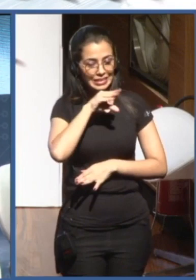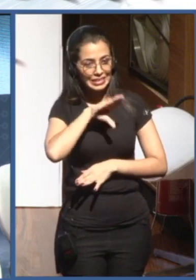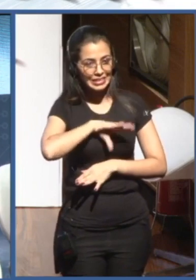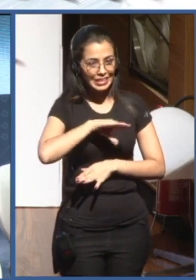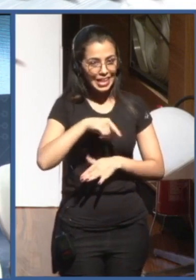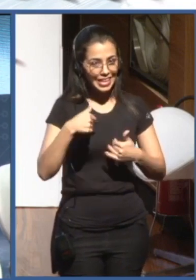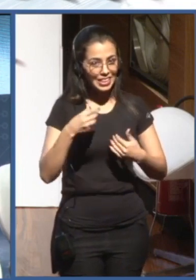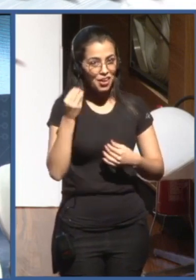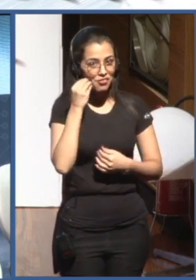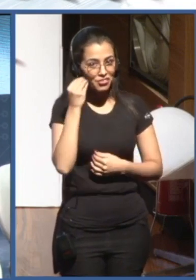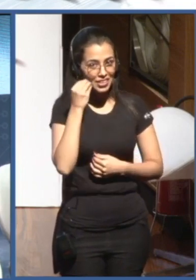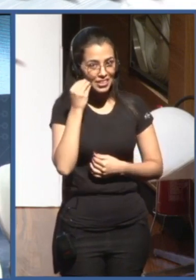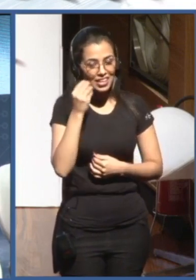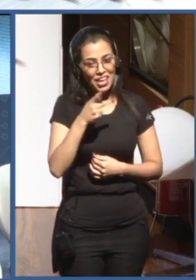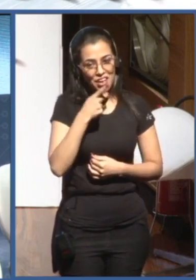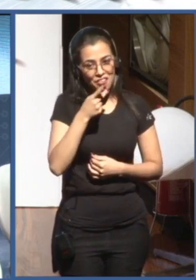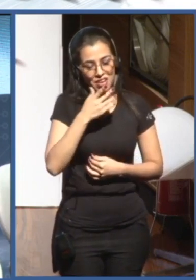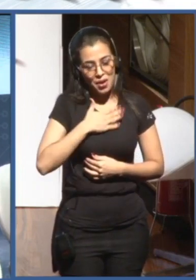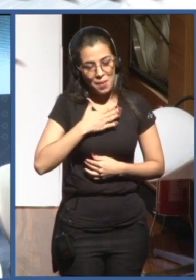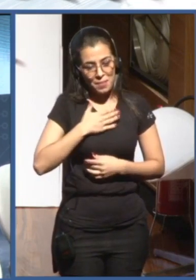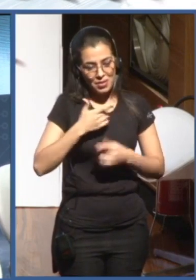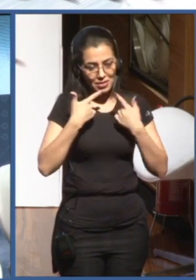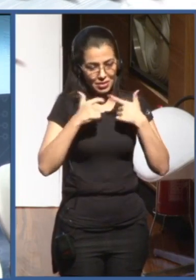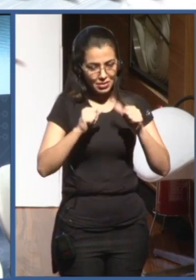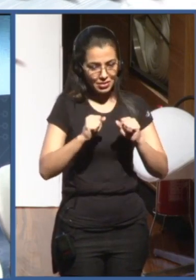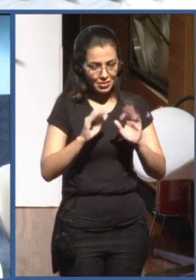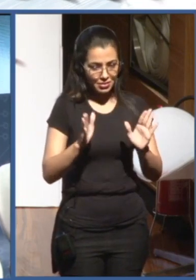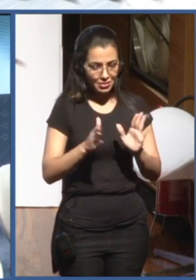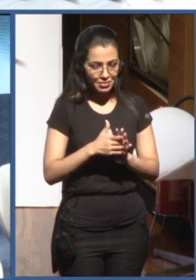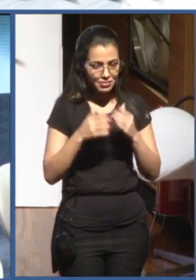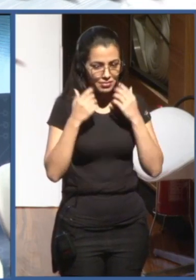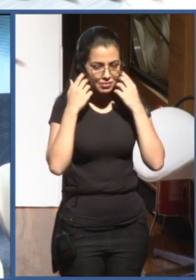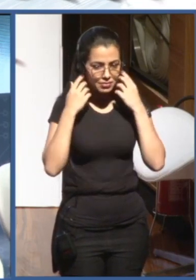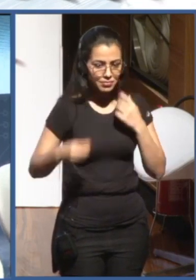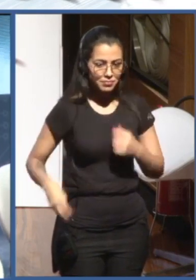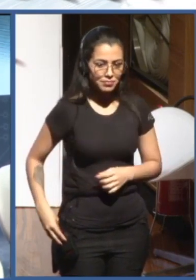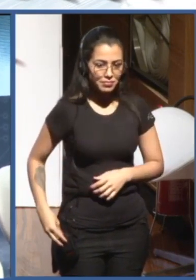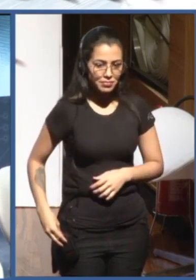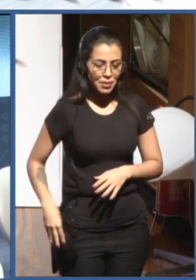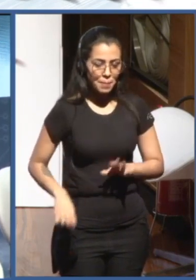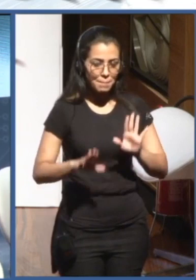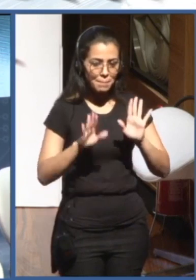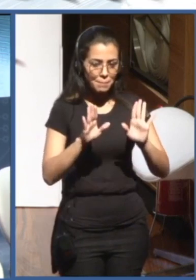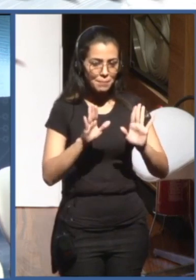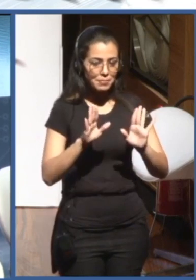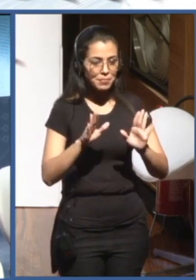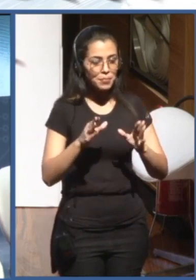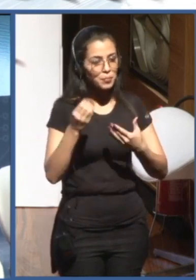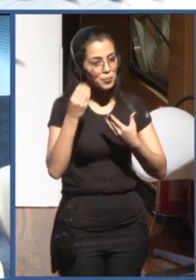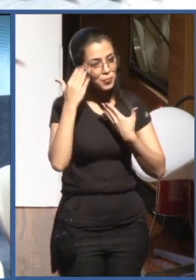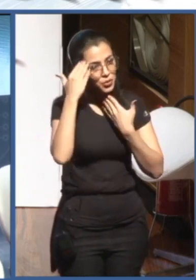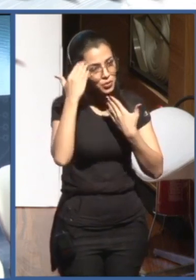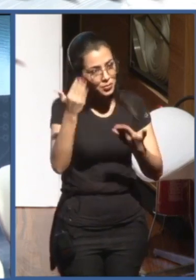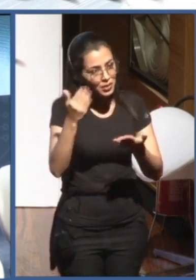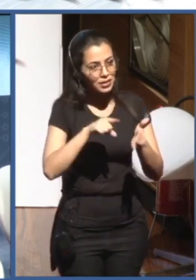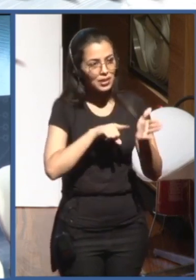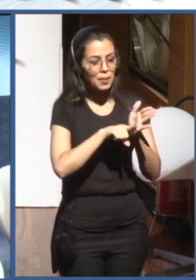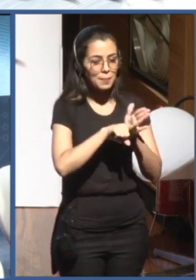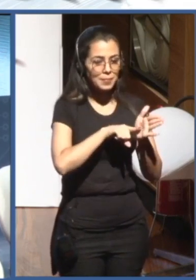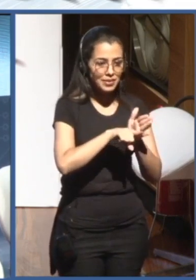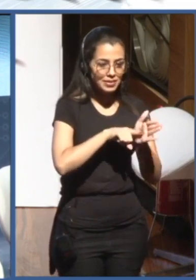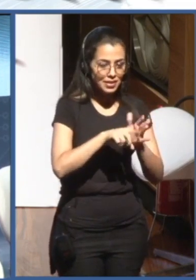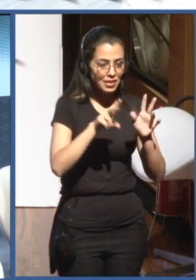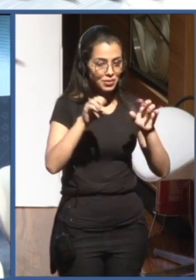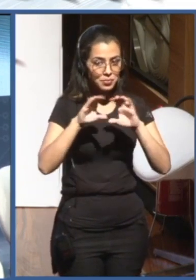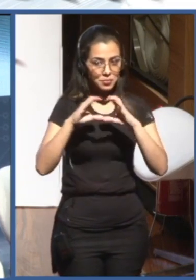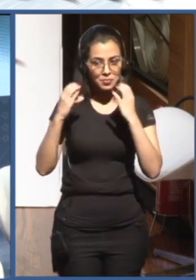try to speak in Portuguese, but also in English. So thank you very much for your question regarding the AI Civic Forum. So